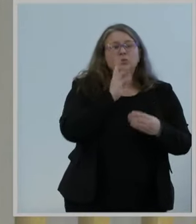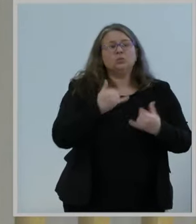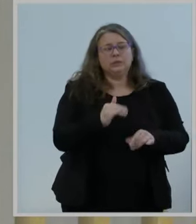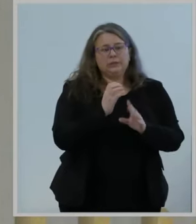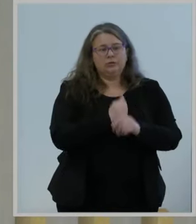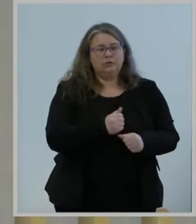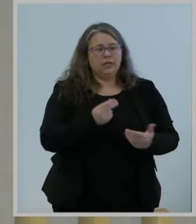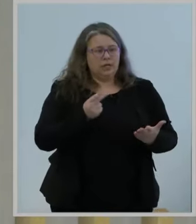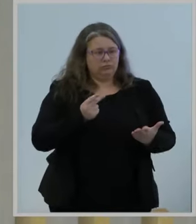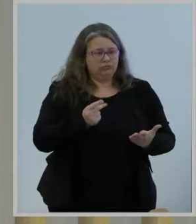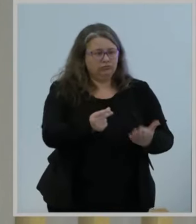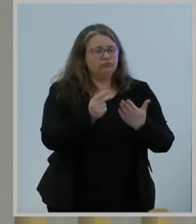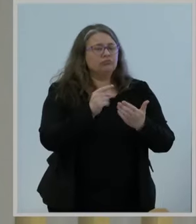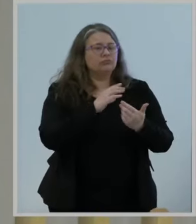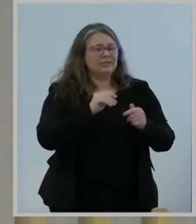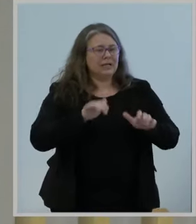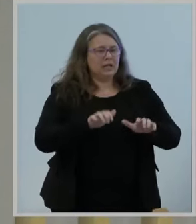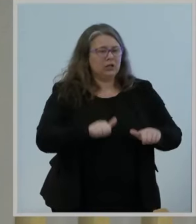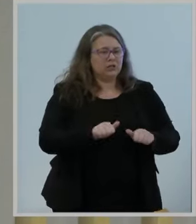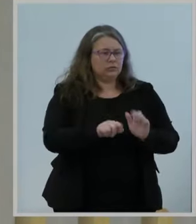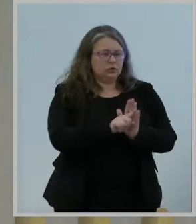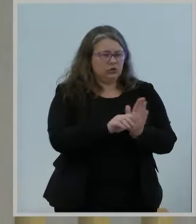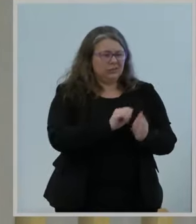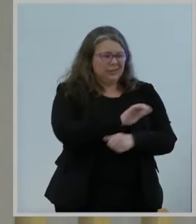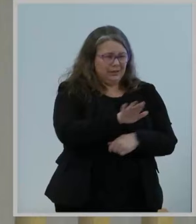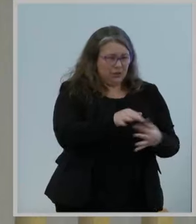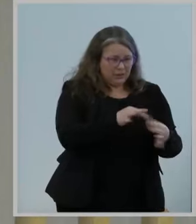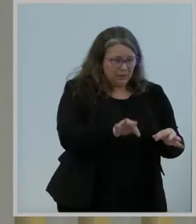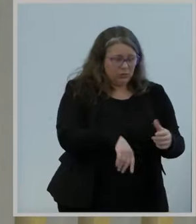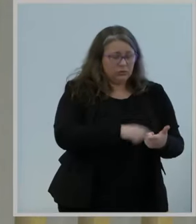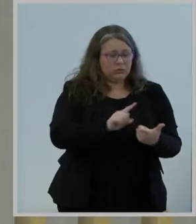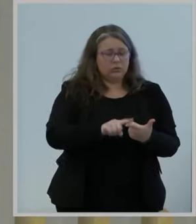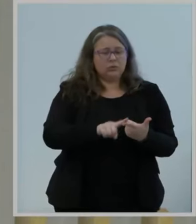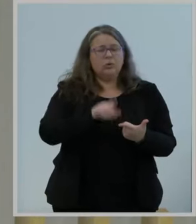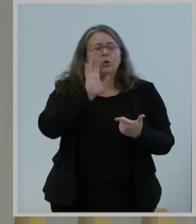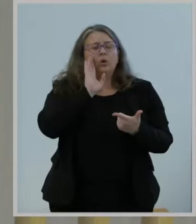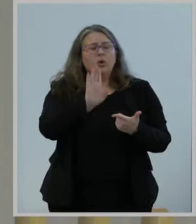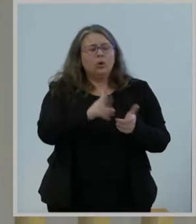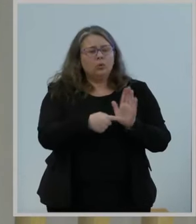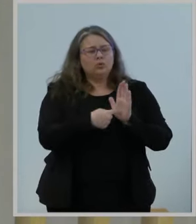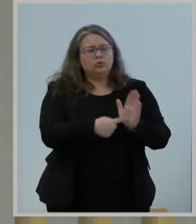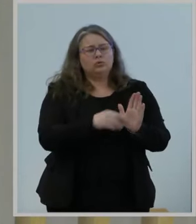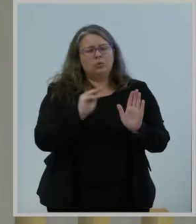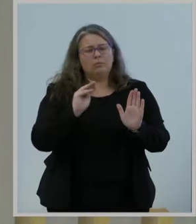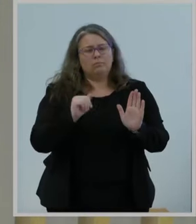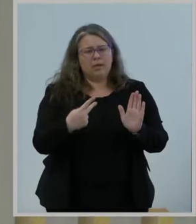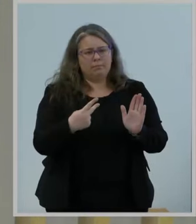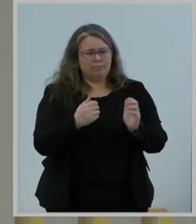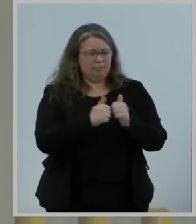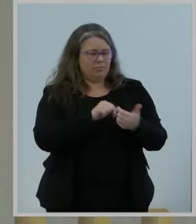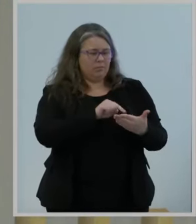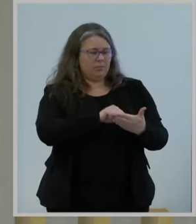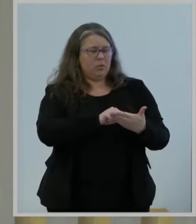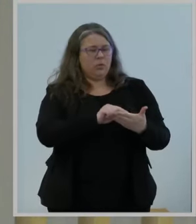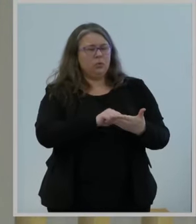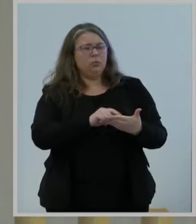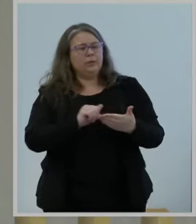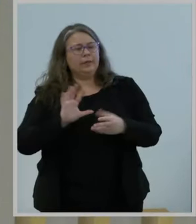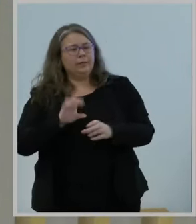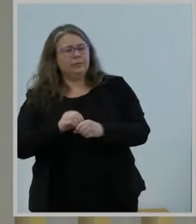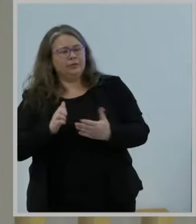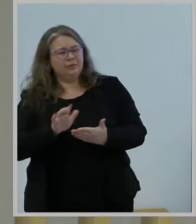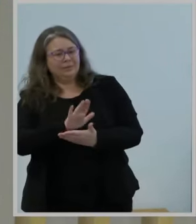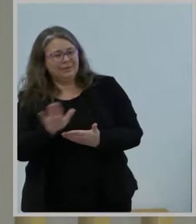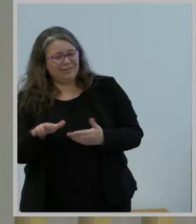and two, will present alert recipients with maps showing their own locations as well as relevant geographic information about the